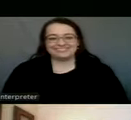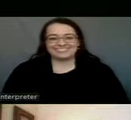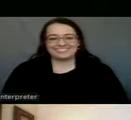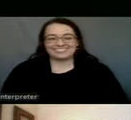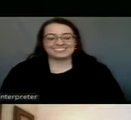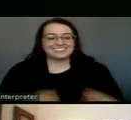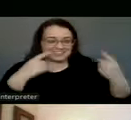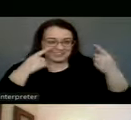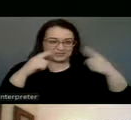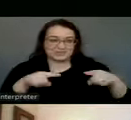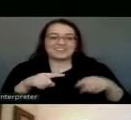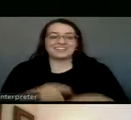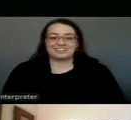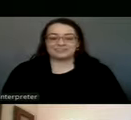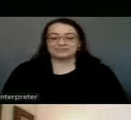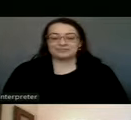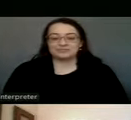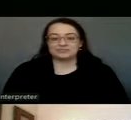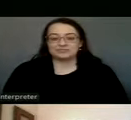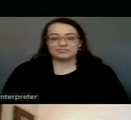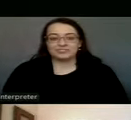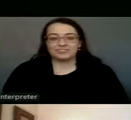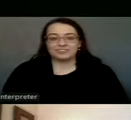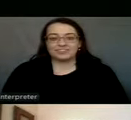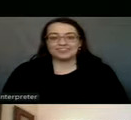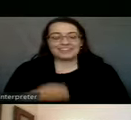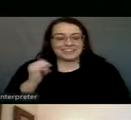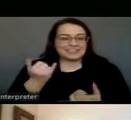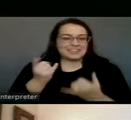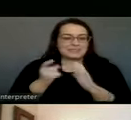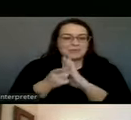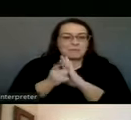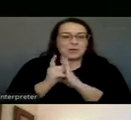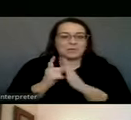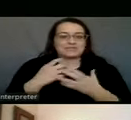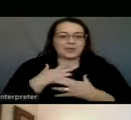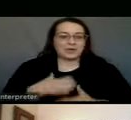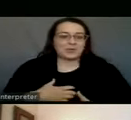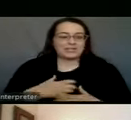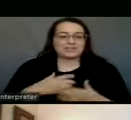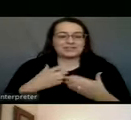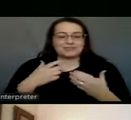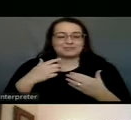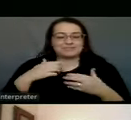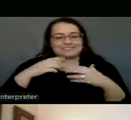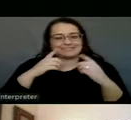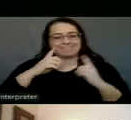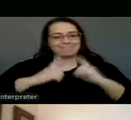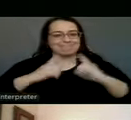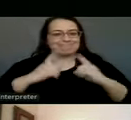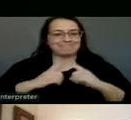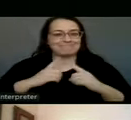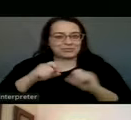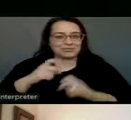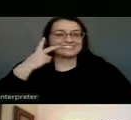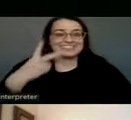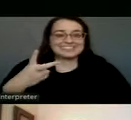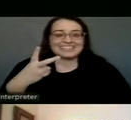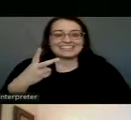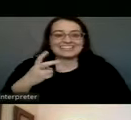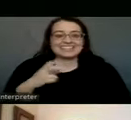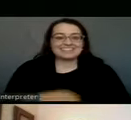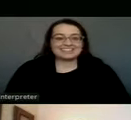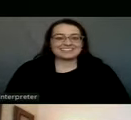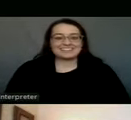Agreed. Yes. Well, these are the moments I wish we were, really wish we were still doing in-person meetings, because we do all